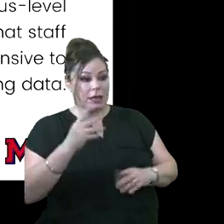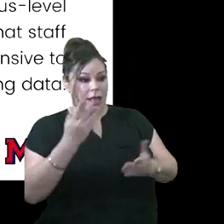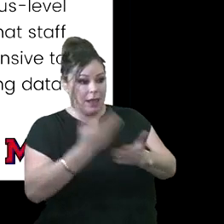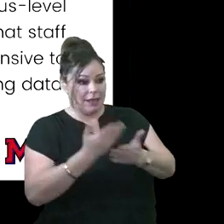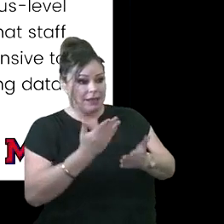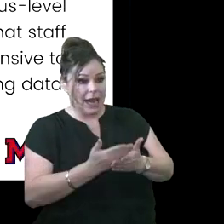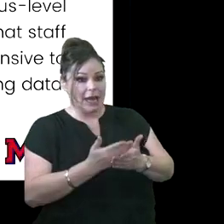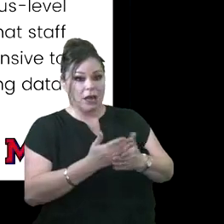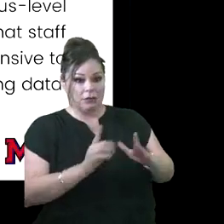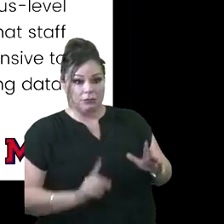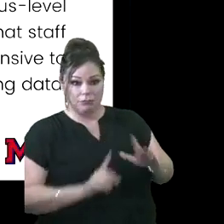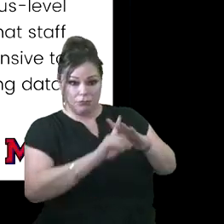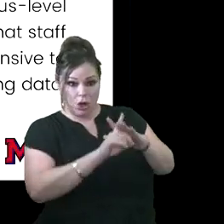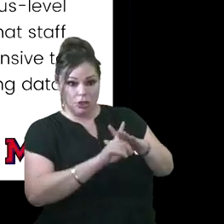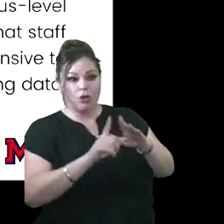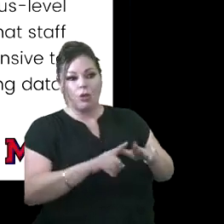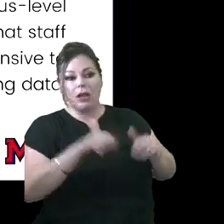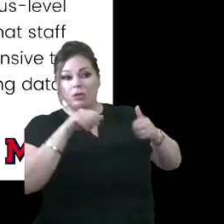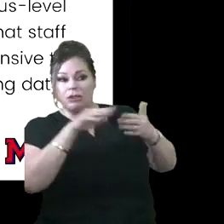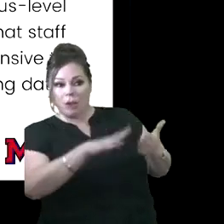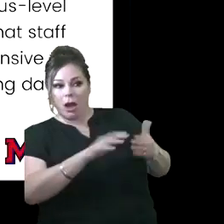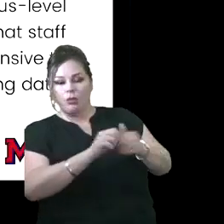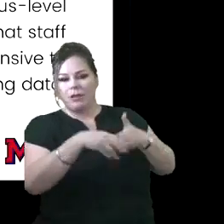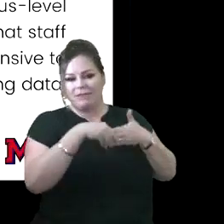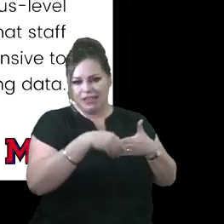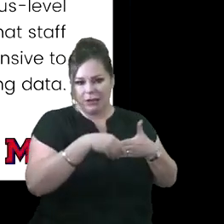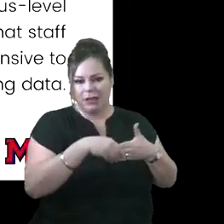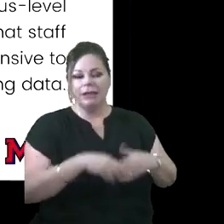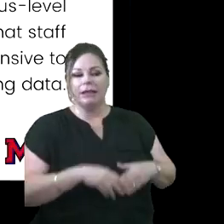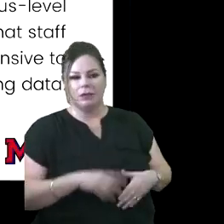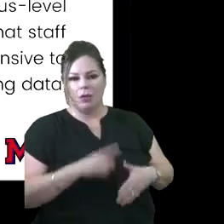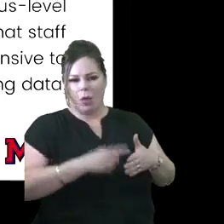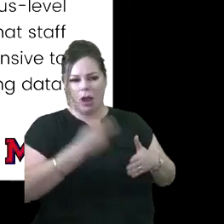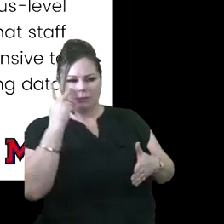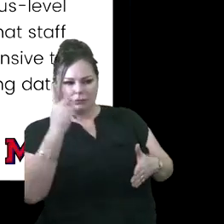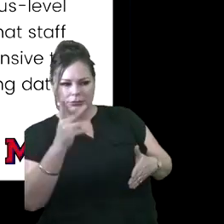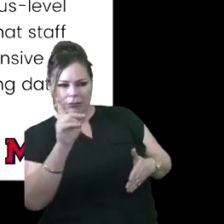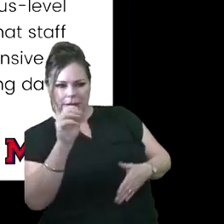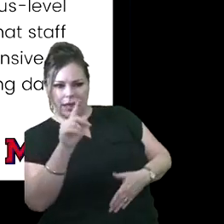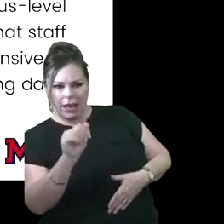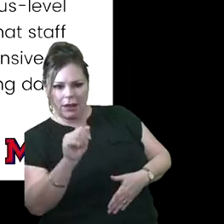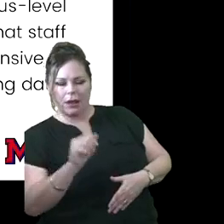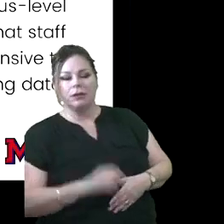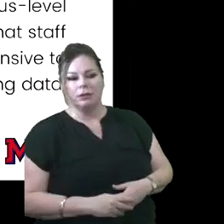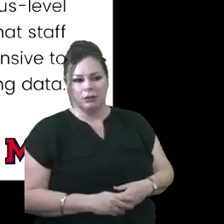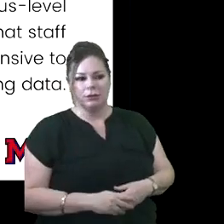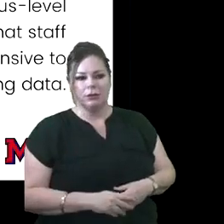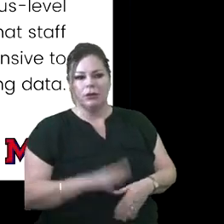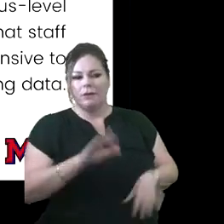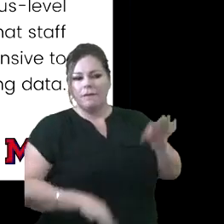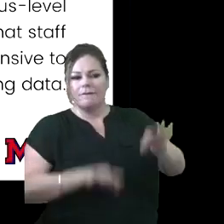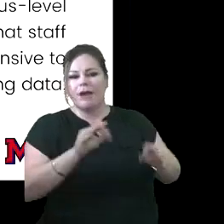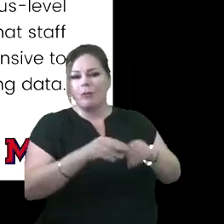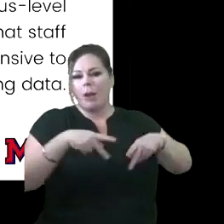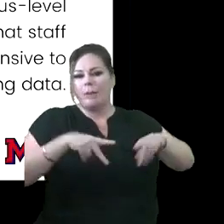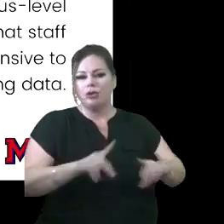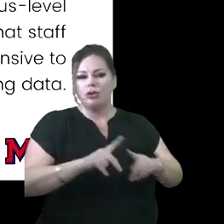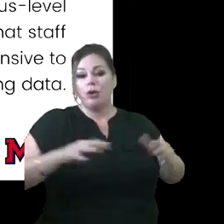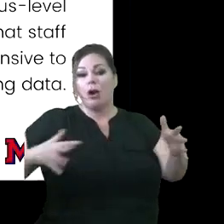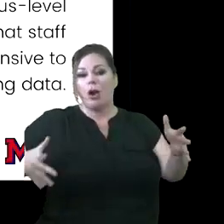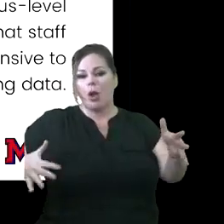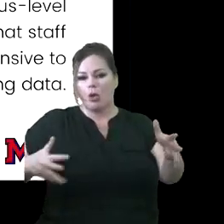remain flexible and responsive to data as we find more opportunities to close